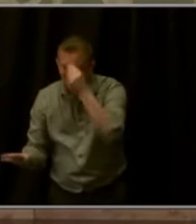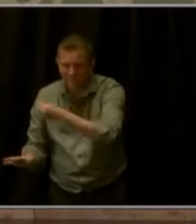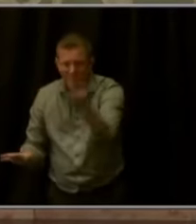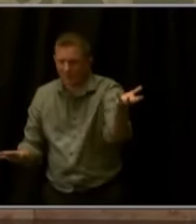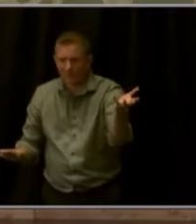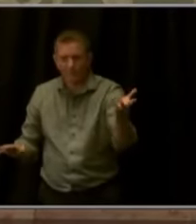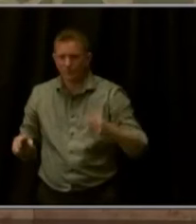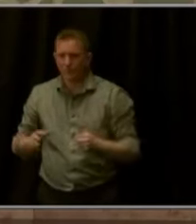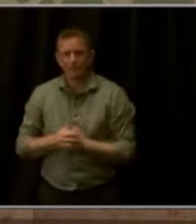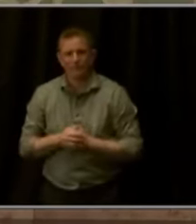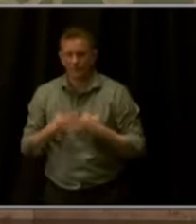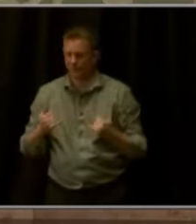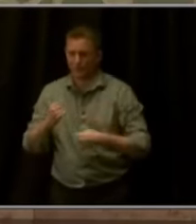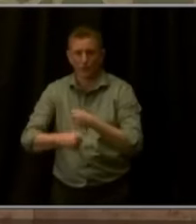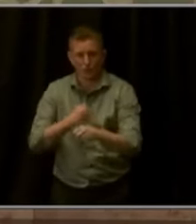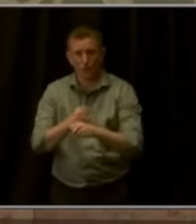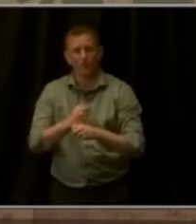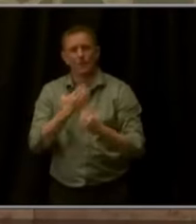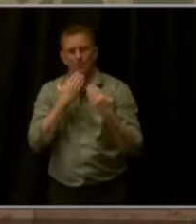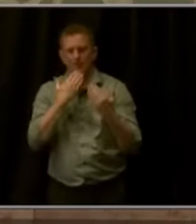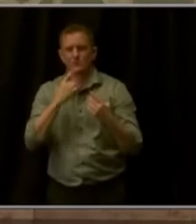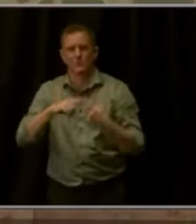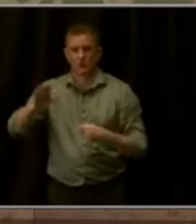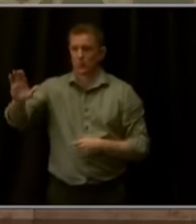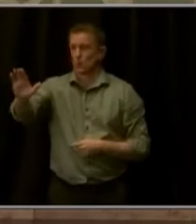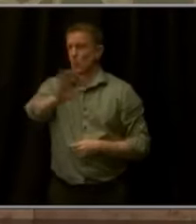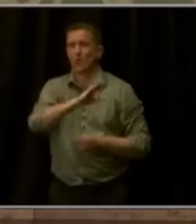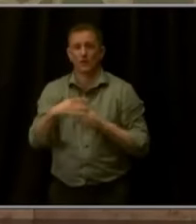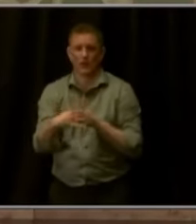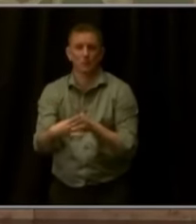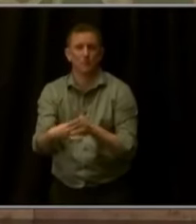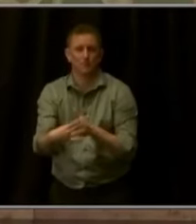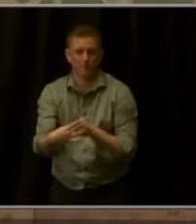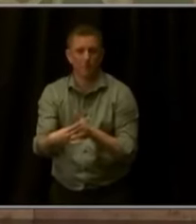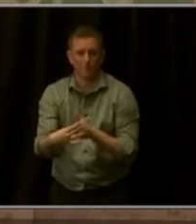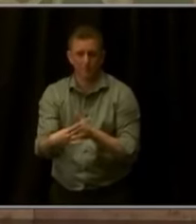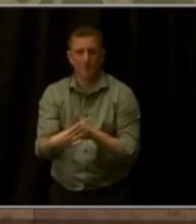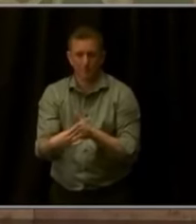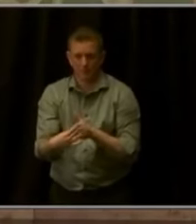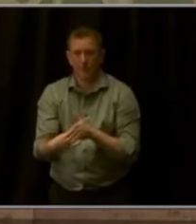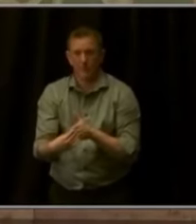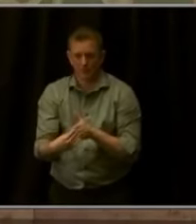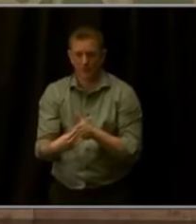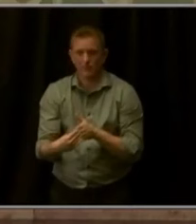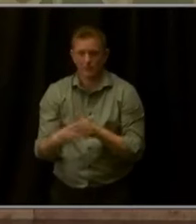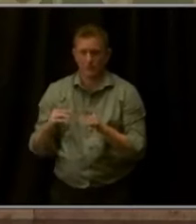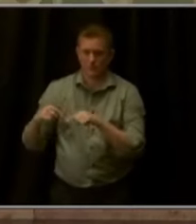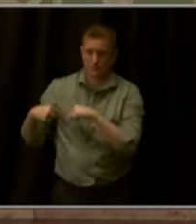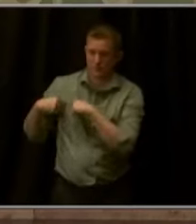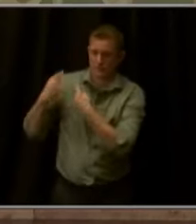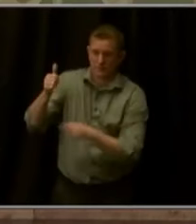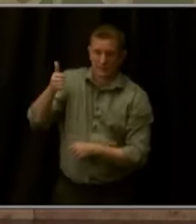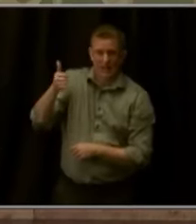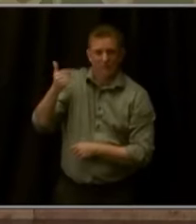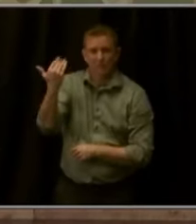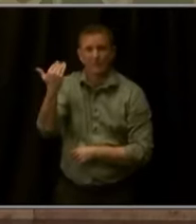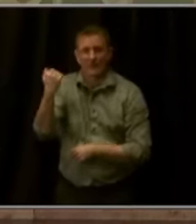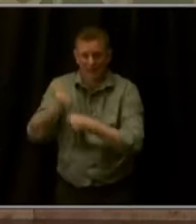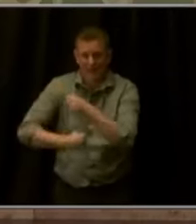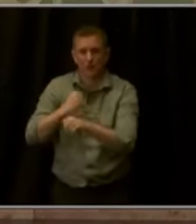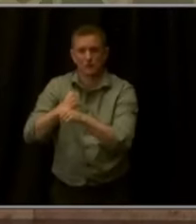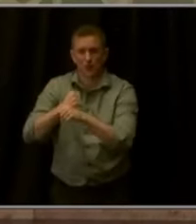leadership of the people in this room, and after a decade, more than a decade of 15 years, we are finally eliminating the budget stabilization